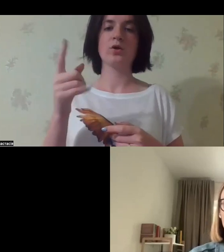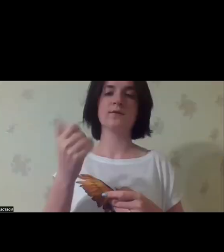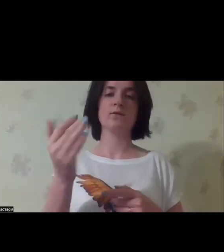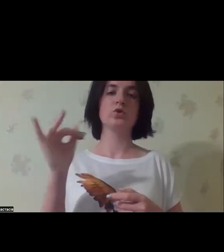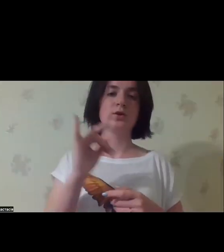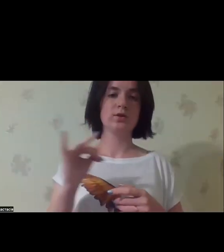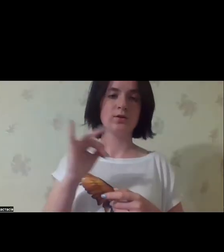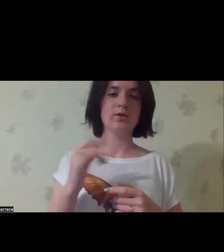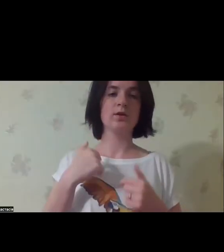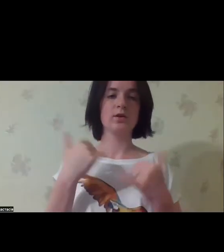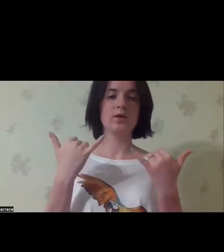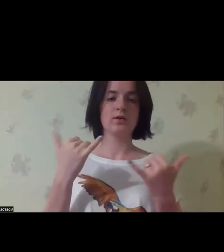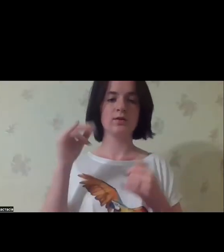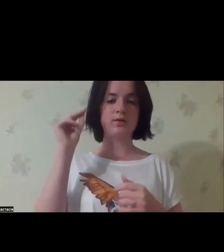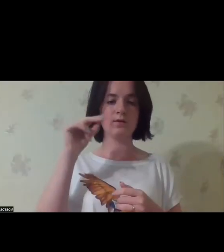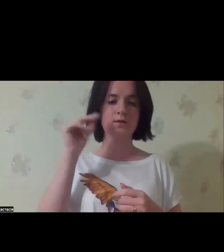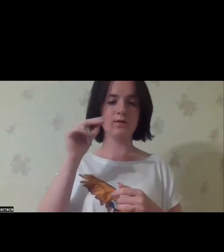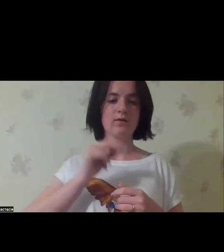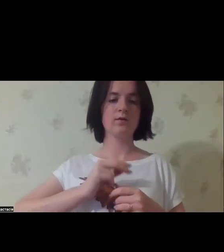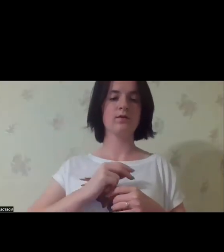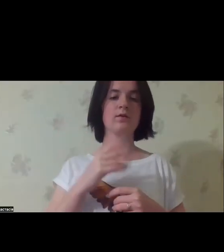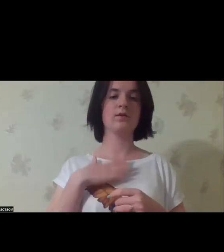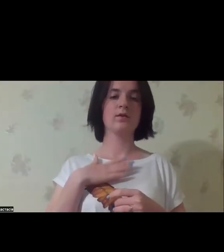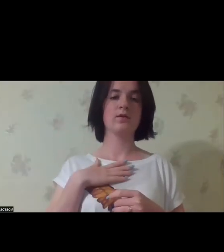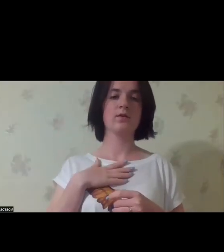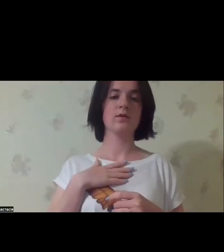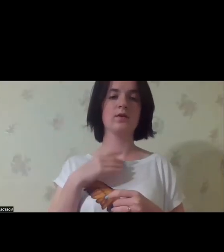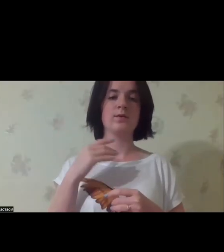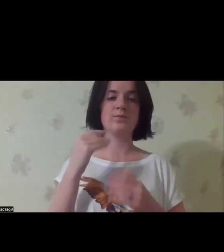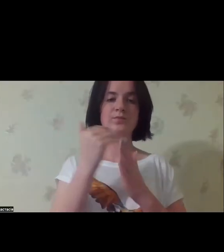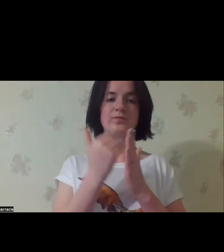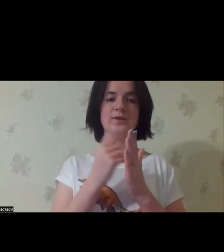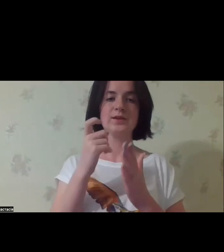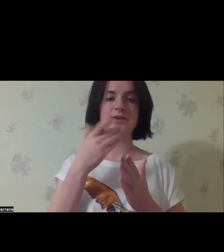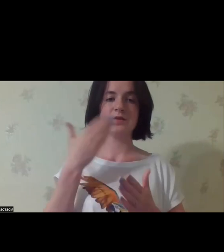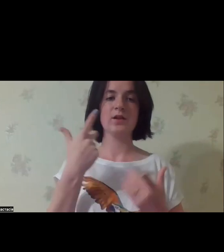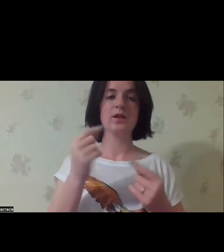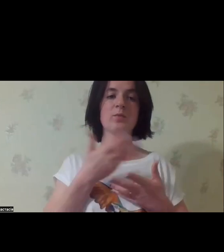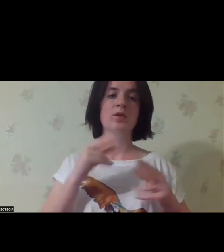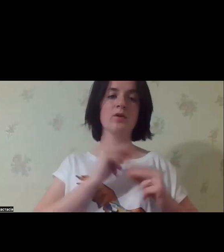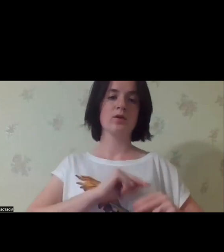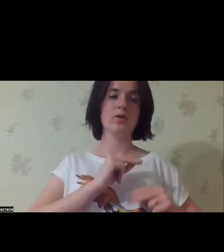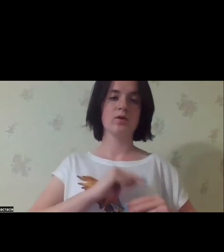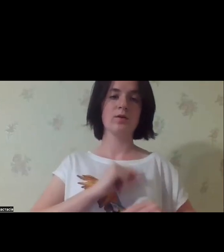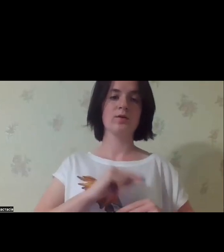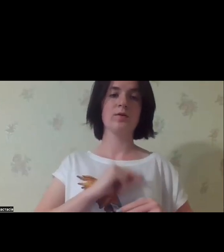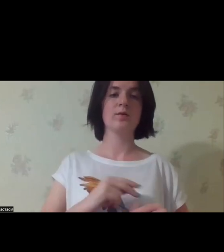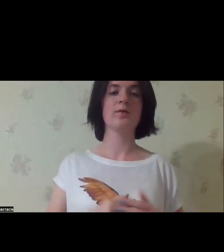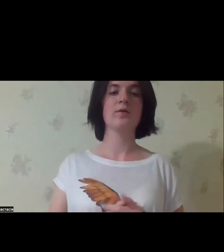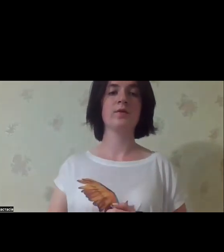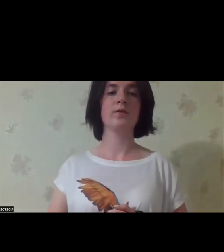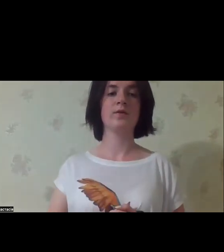first of all, Makola, thank you for your story. Now on the chat, I will share the link to our recent